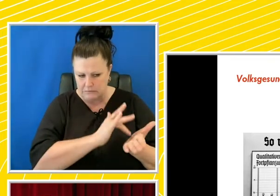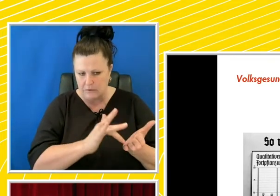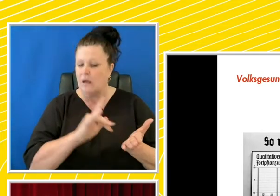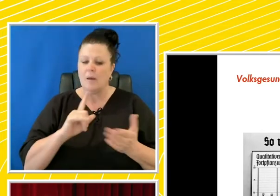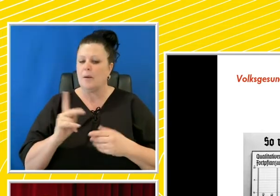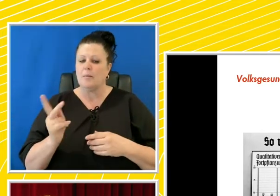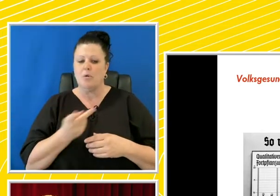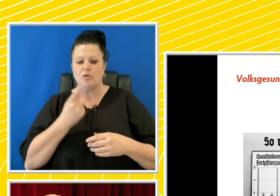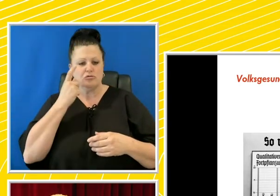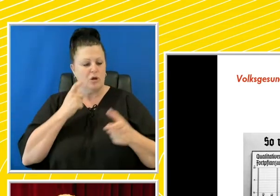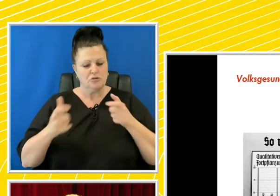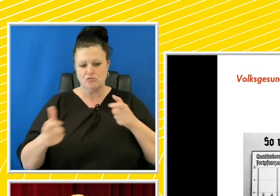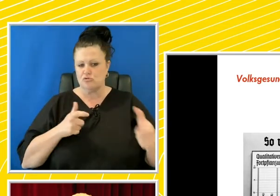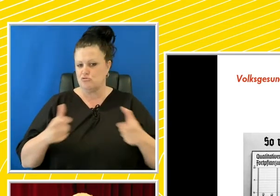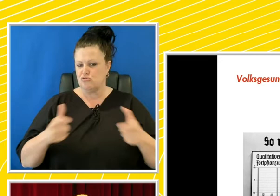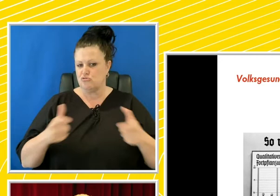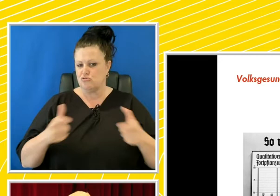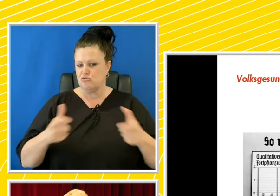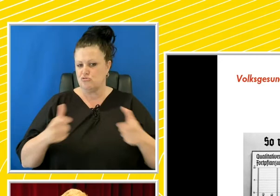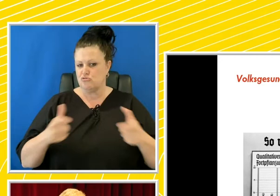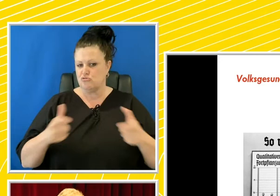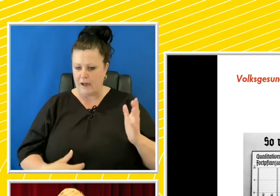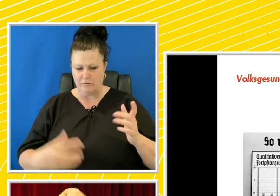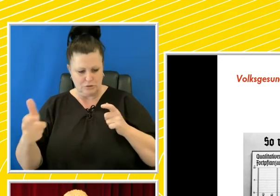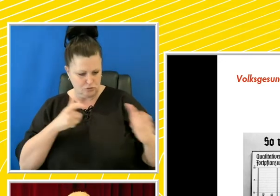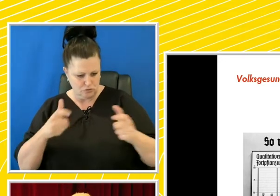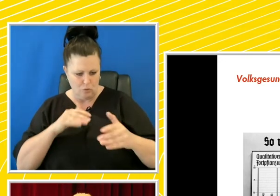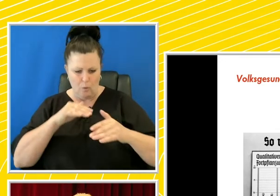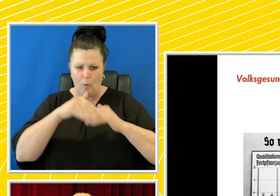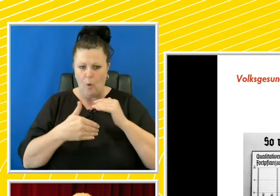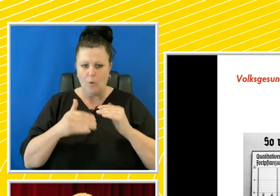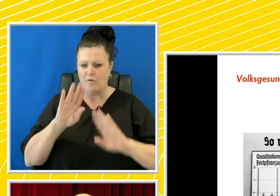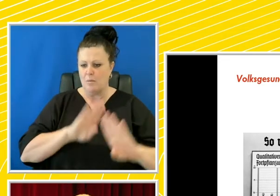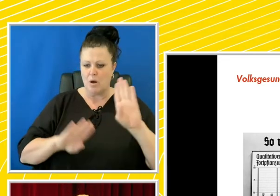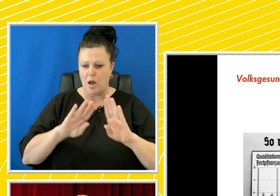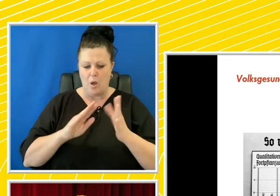of control of the state over the biology of the population biomass.